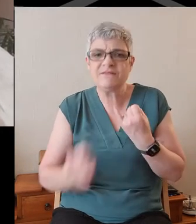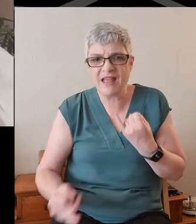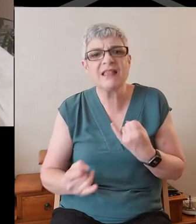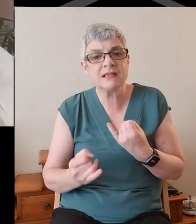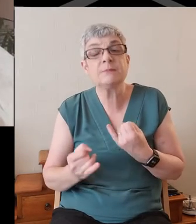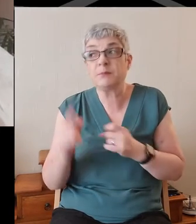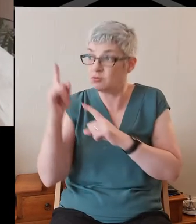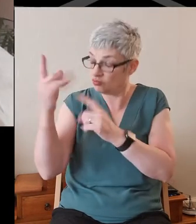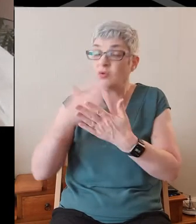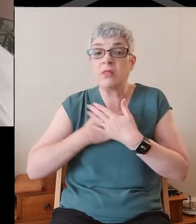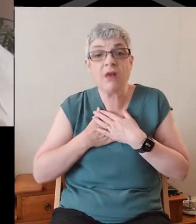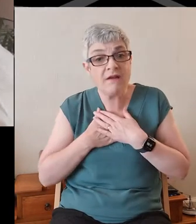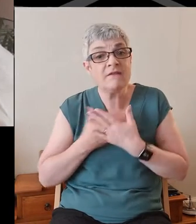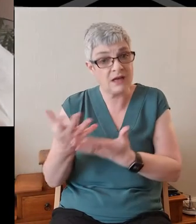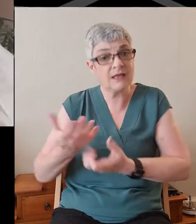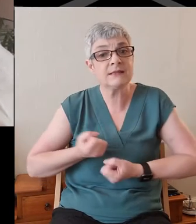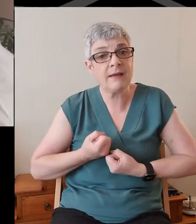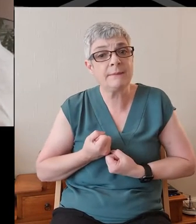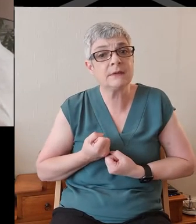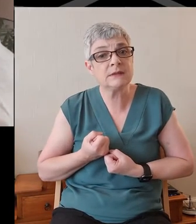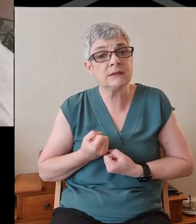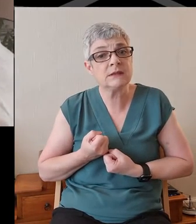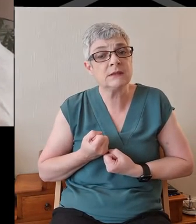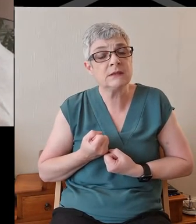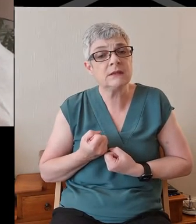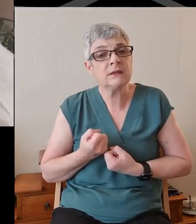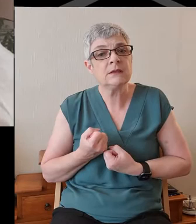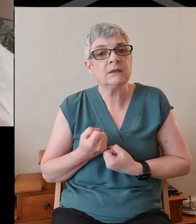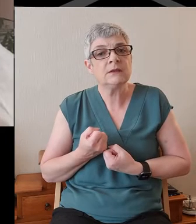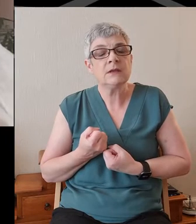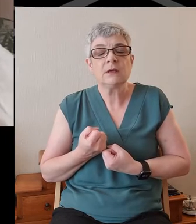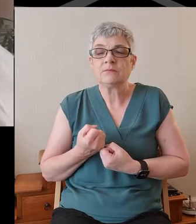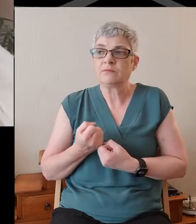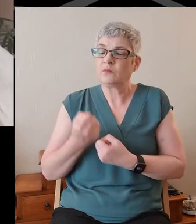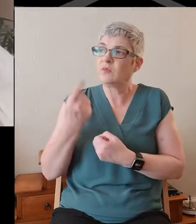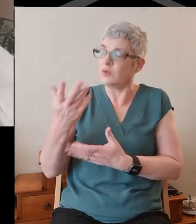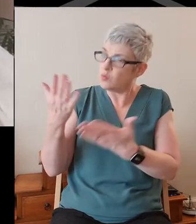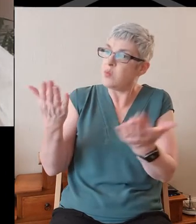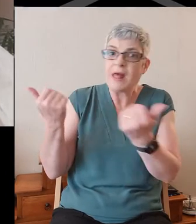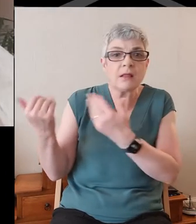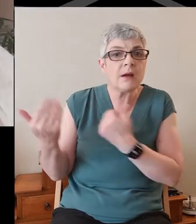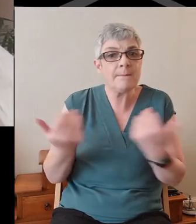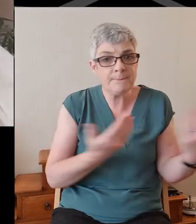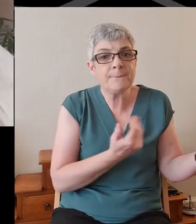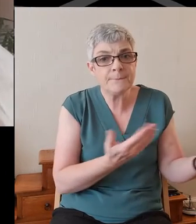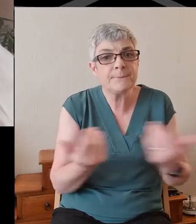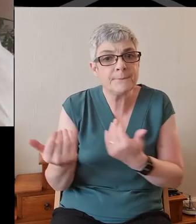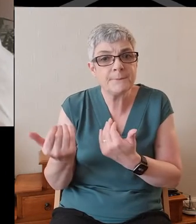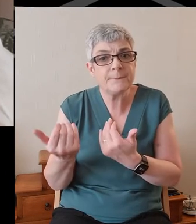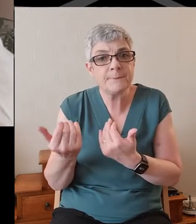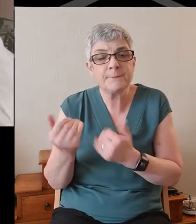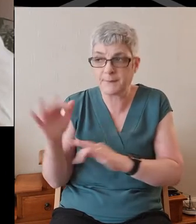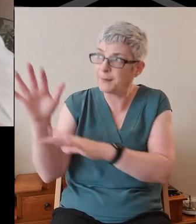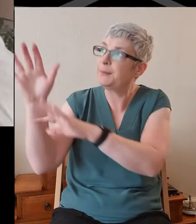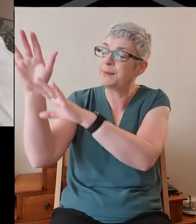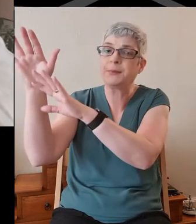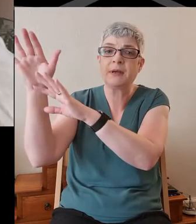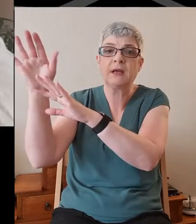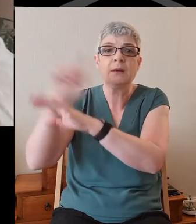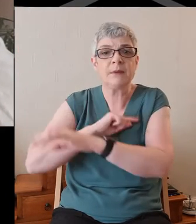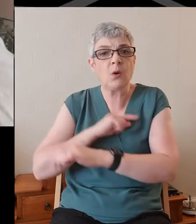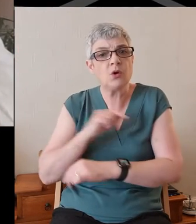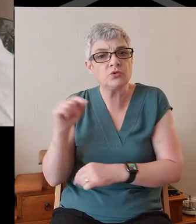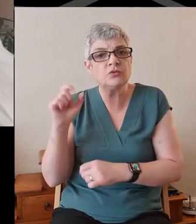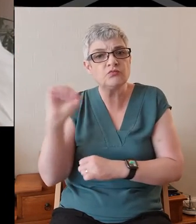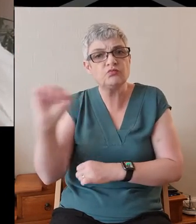you love and accept us, and you welcome us into your presence due to the